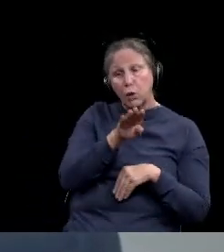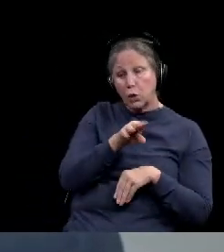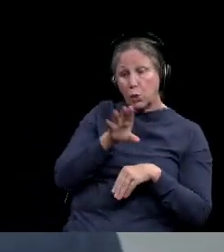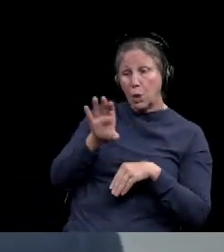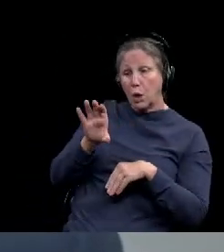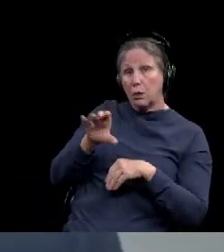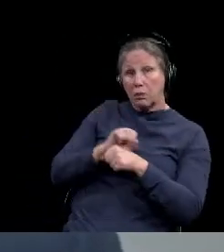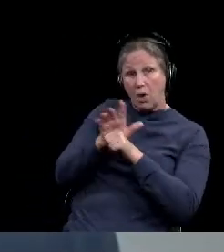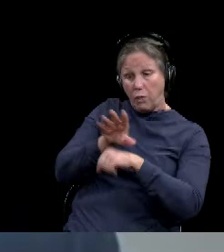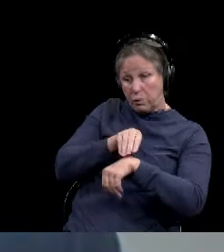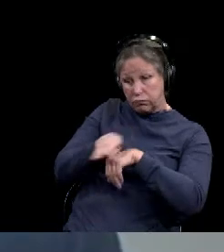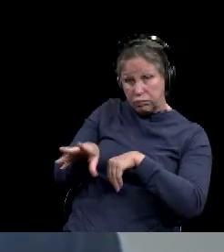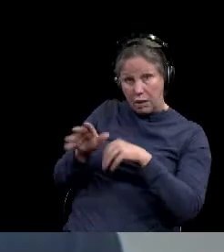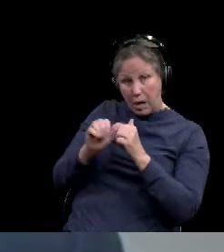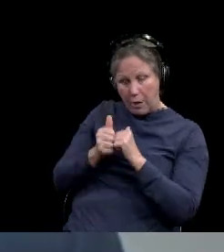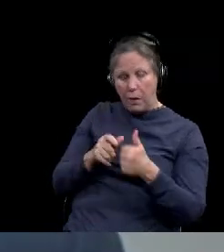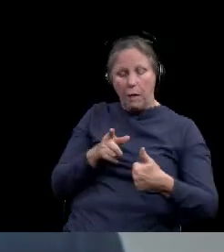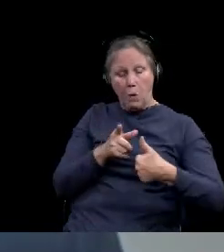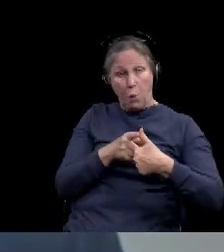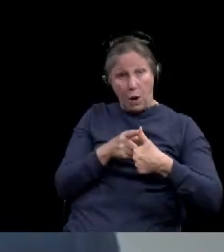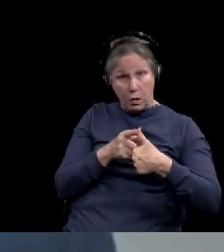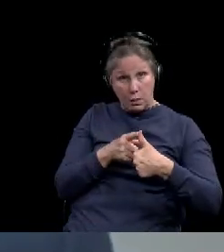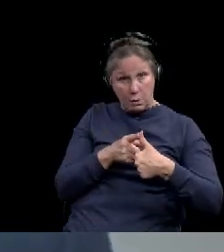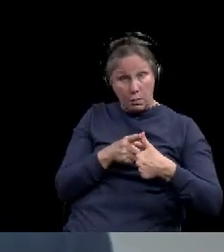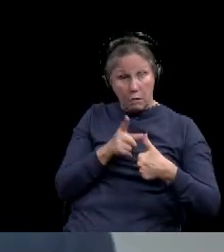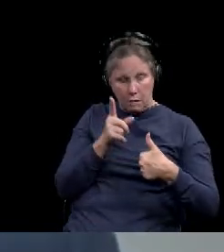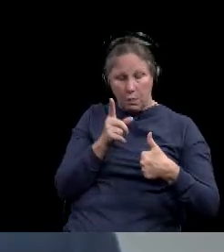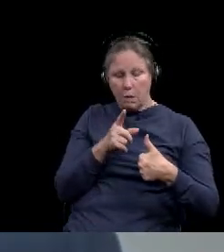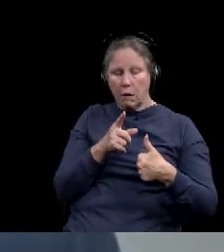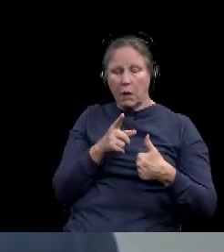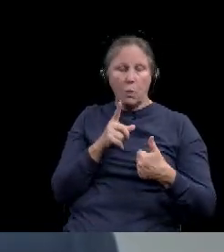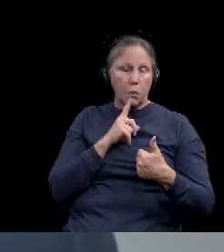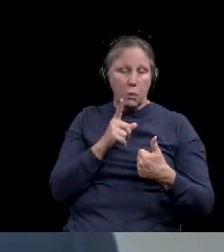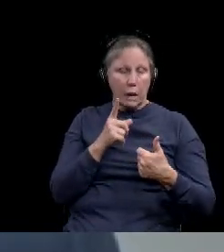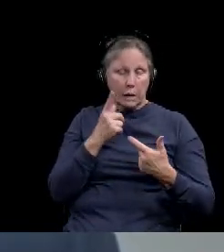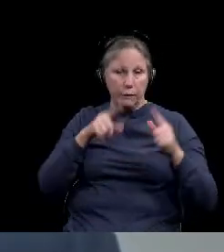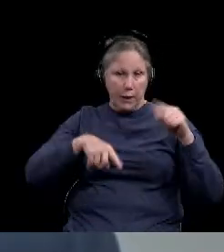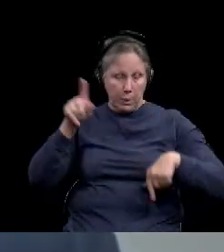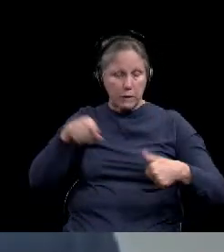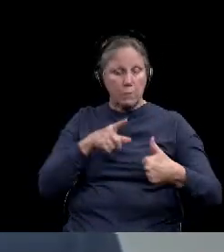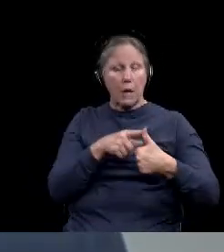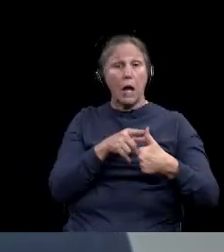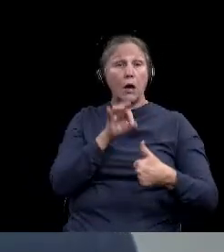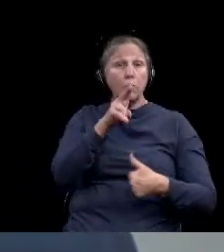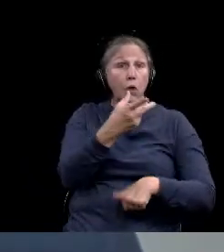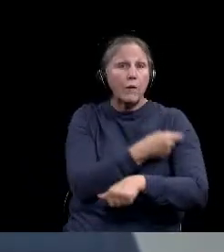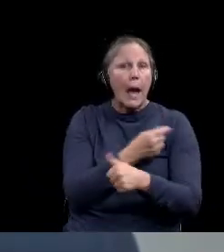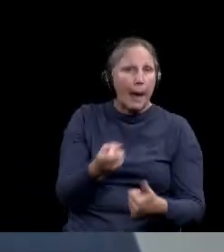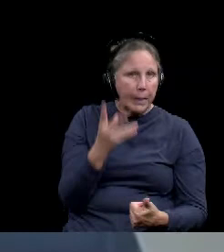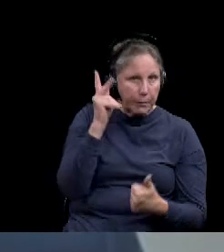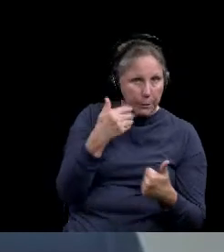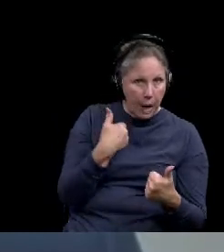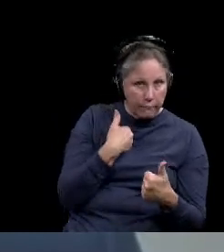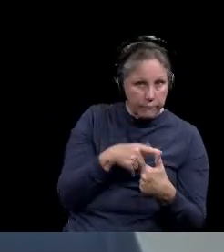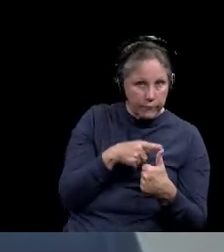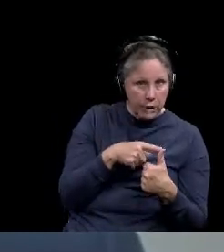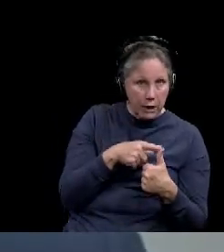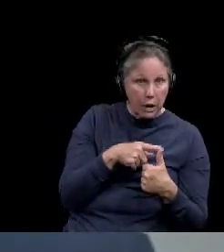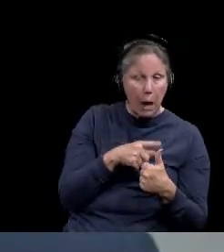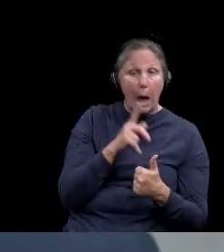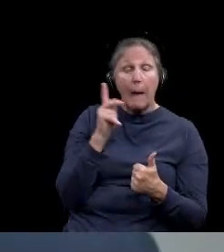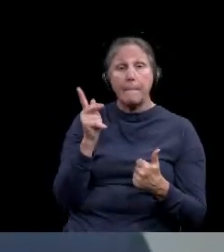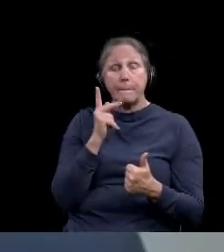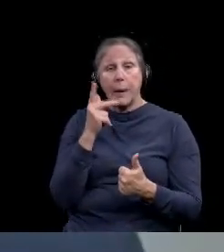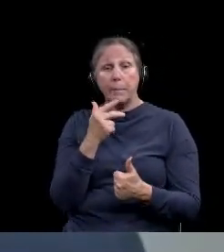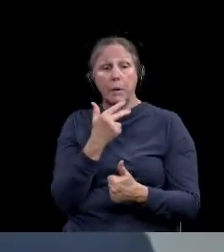COVID? I think it depends on number one on how many people, um, get their flu vaccine. And so, uh, the number of patients hospitalized